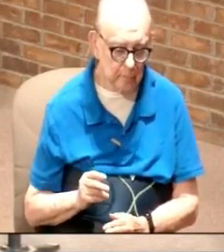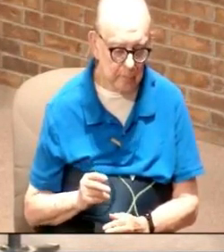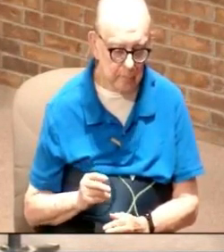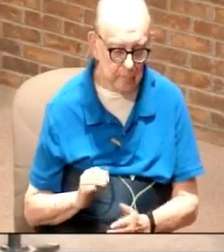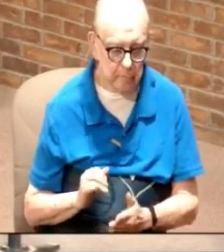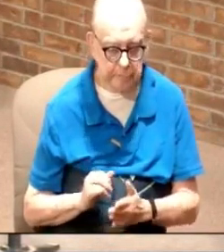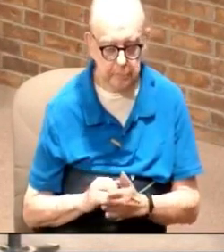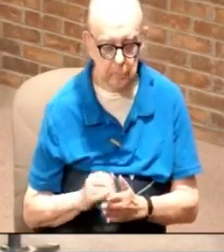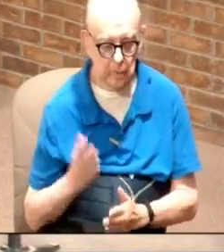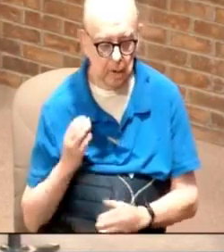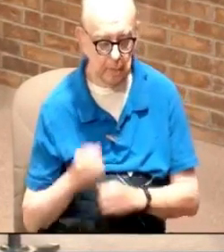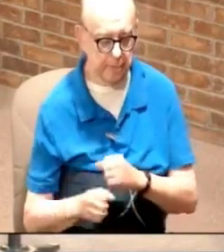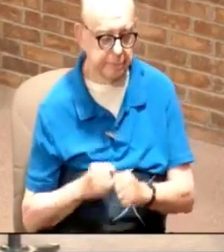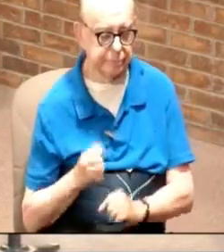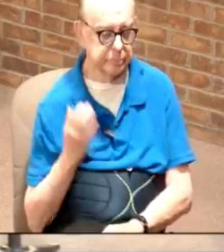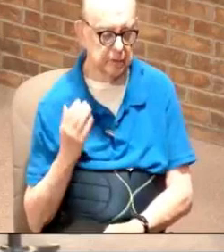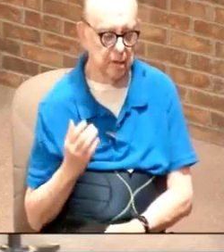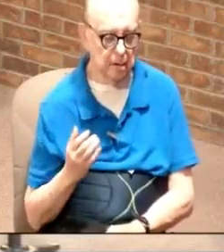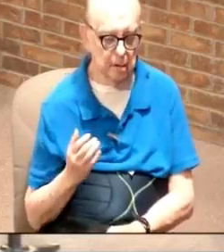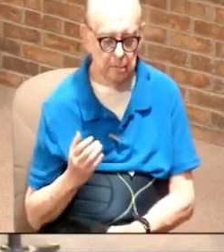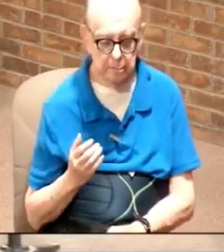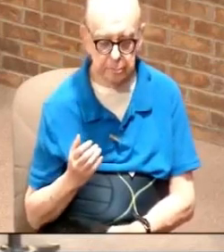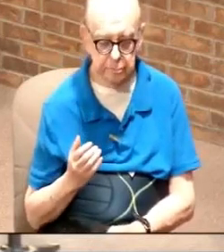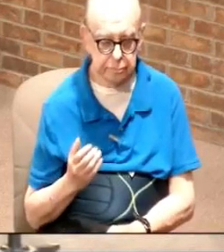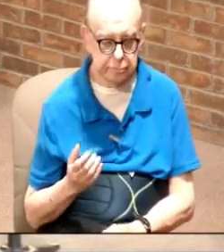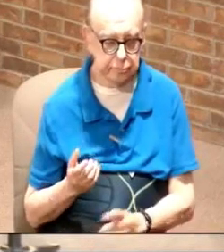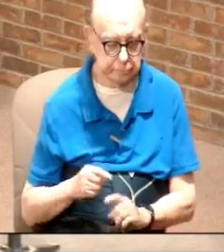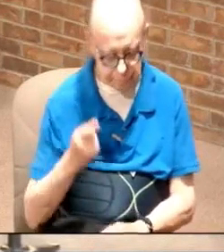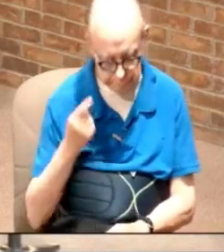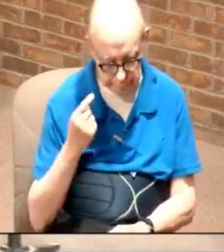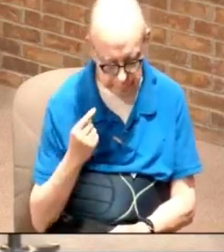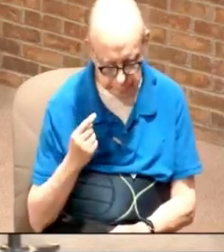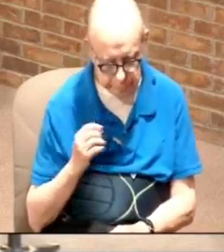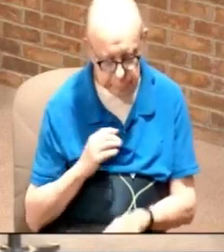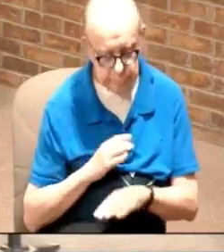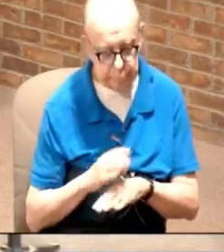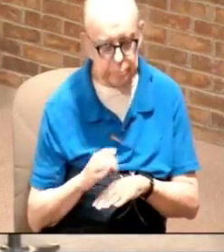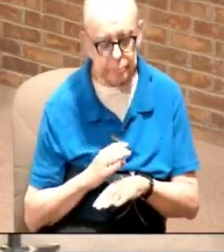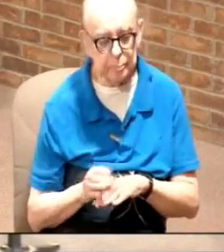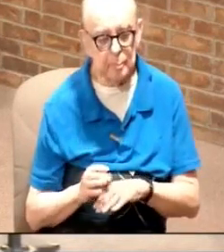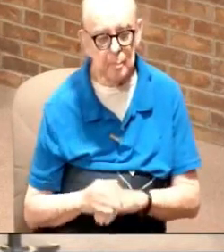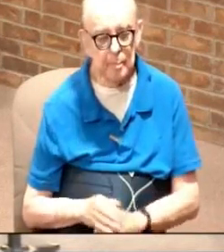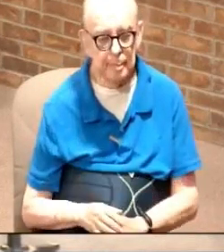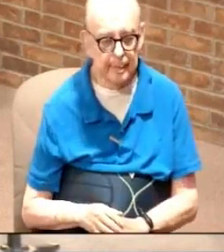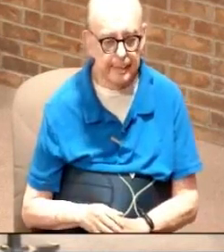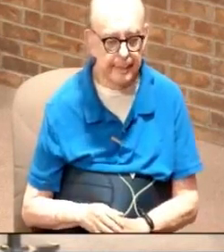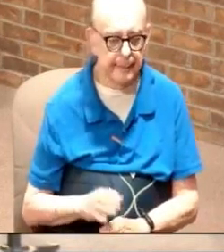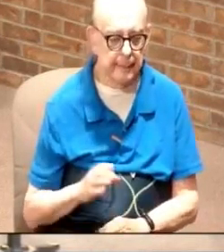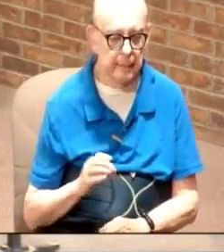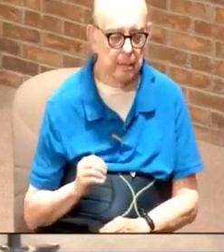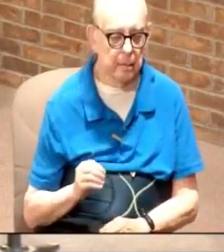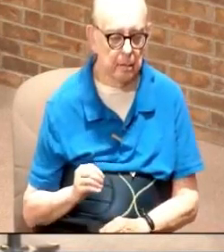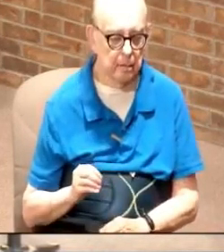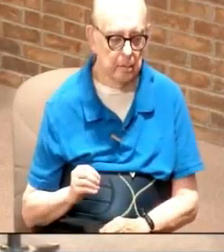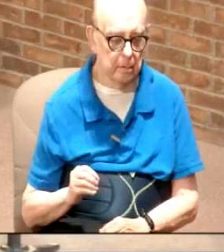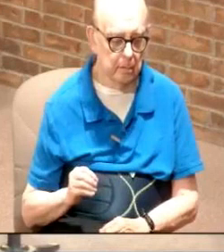back a few years ago when the government was forcing corporations